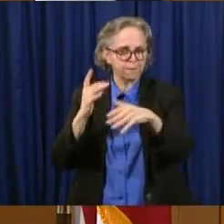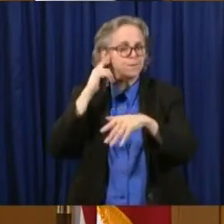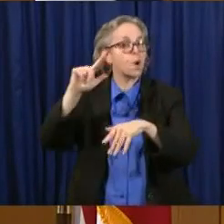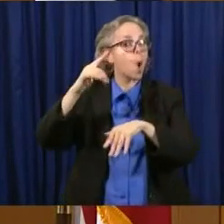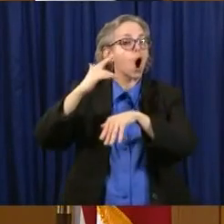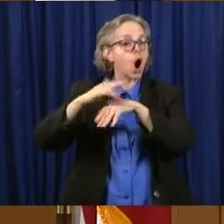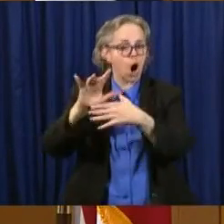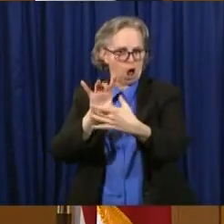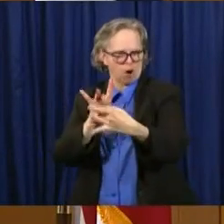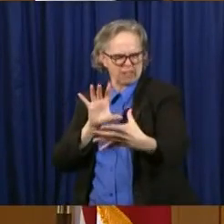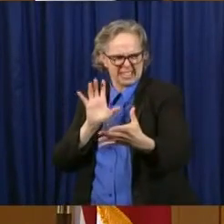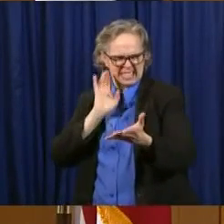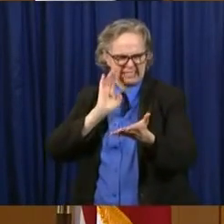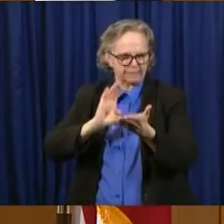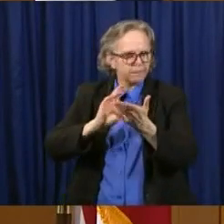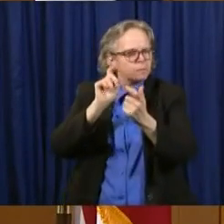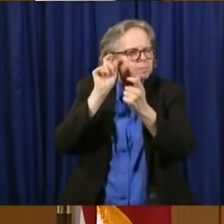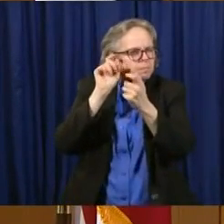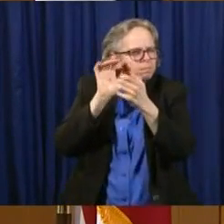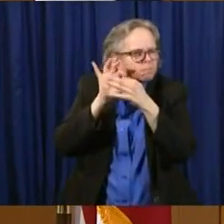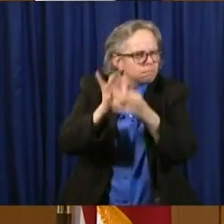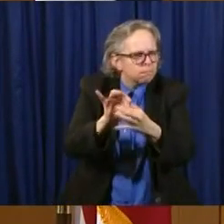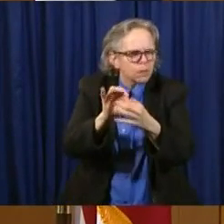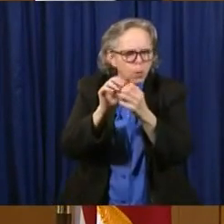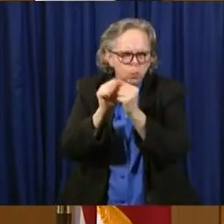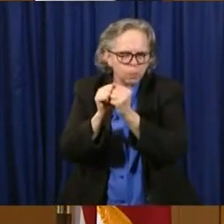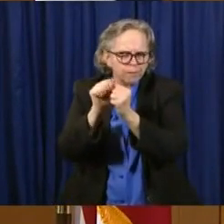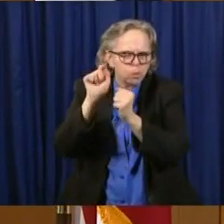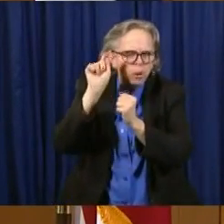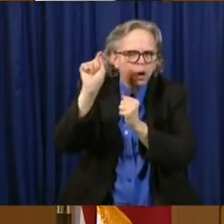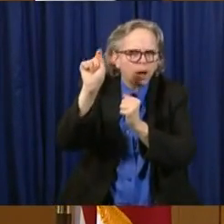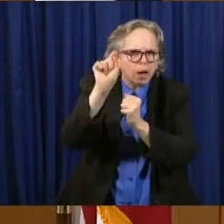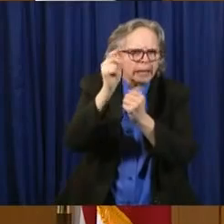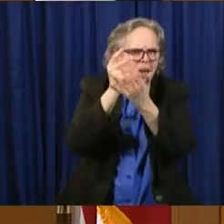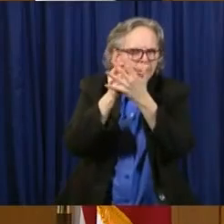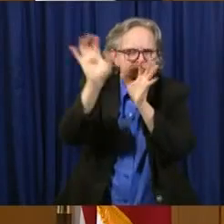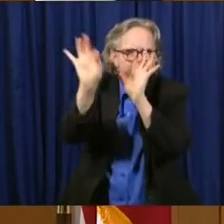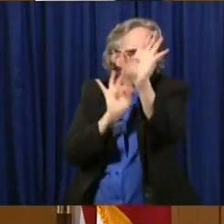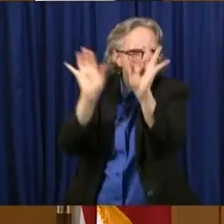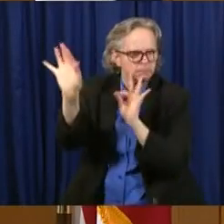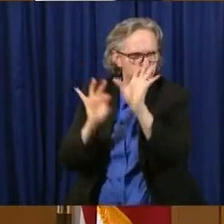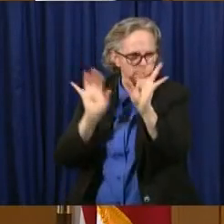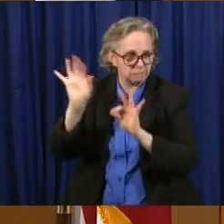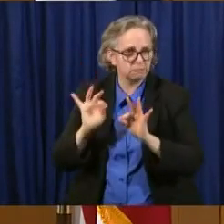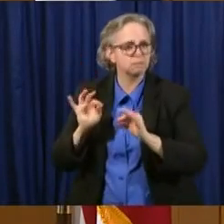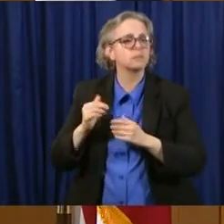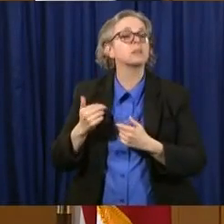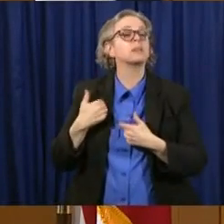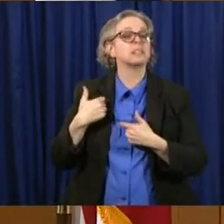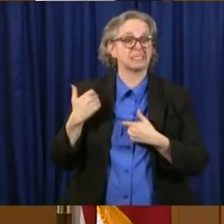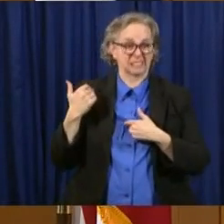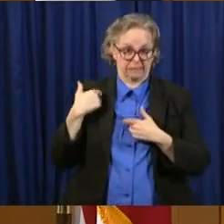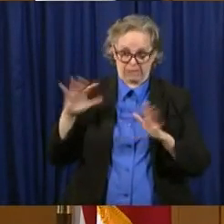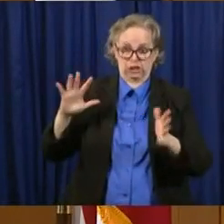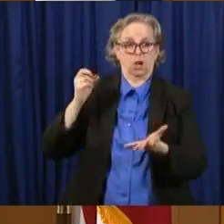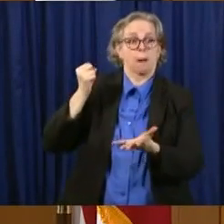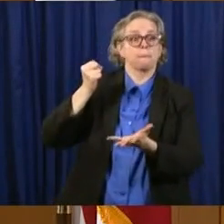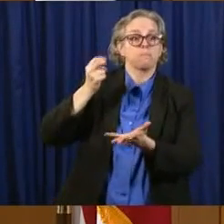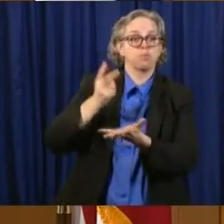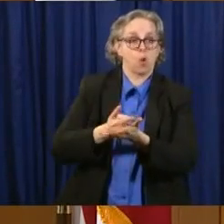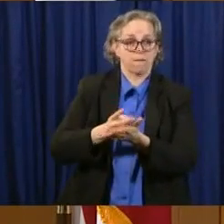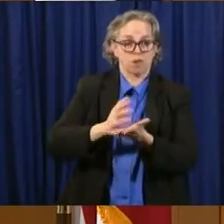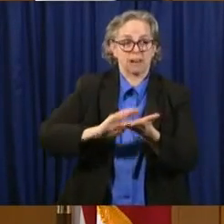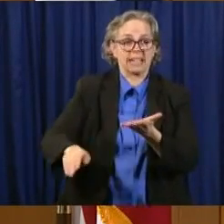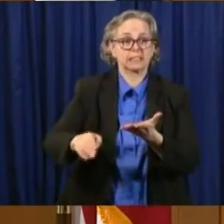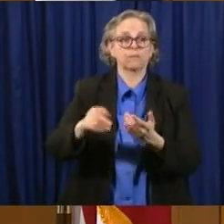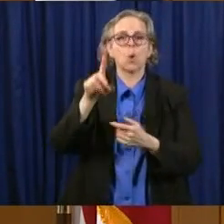criteria. Earlier today, uh, I approved, uh, the early release of 105 inmates under that